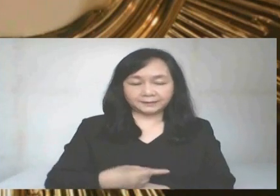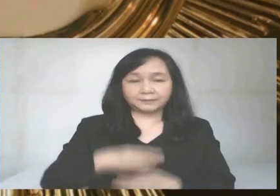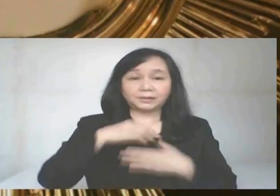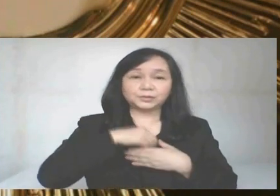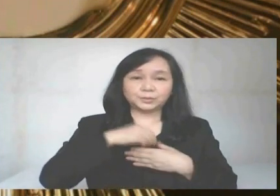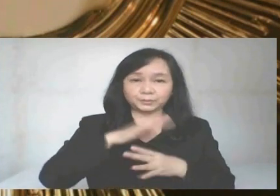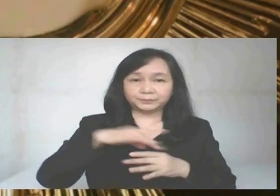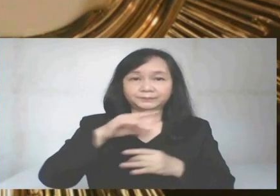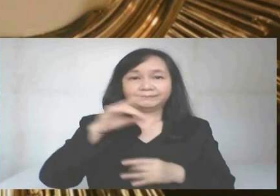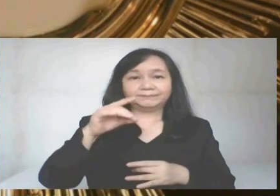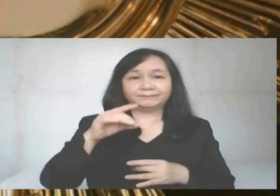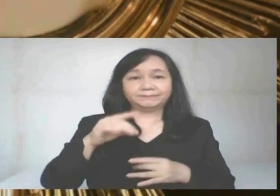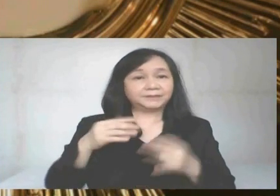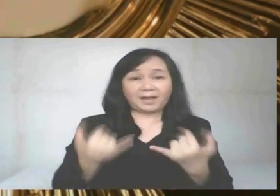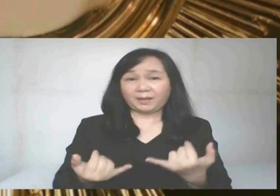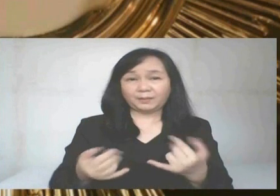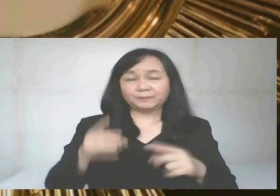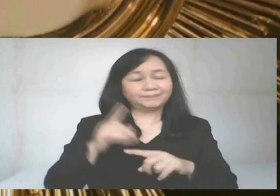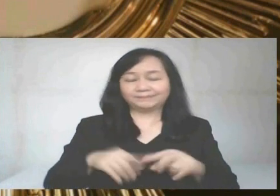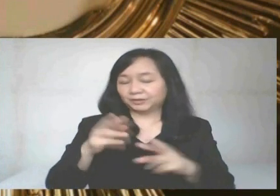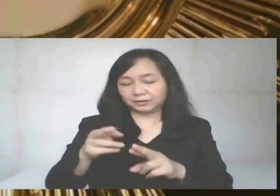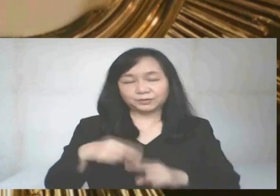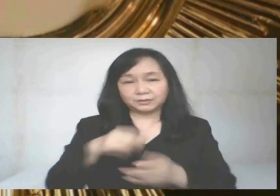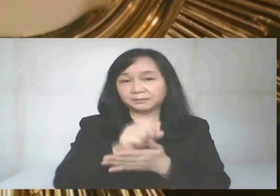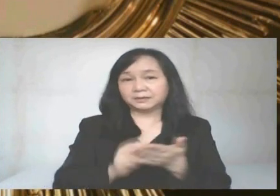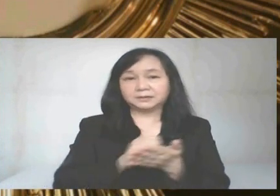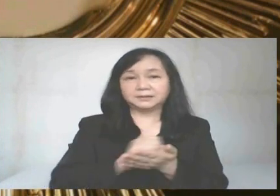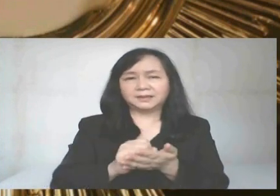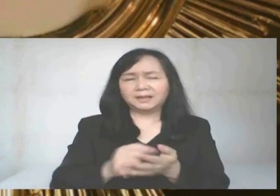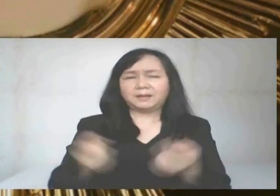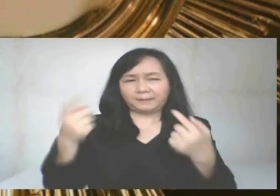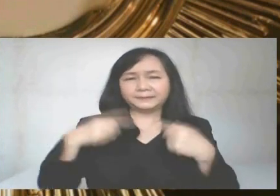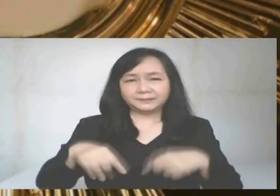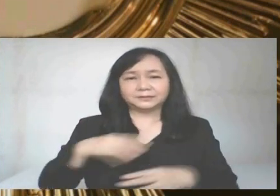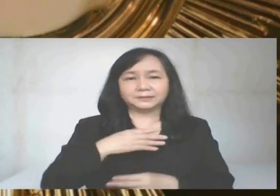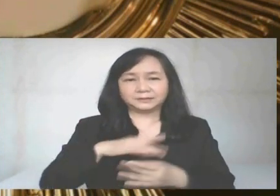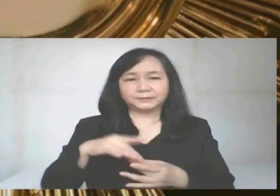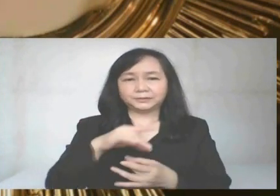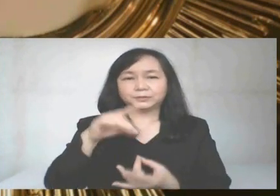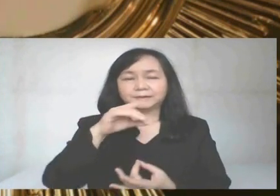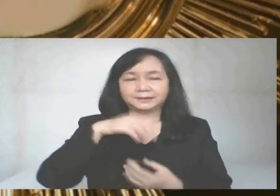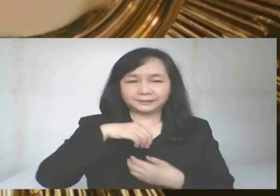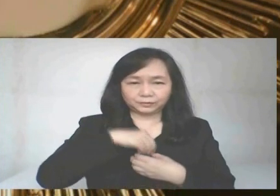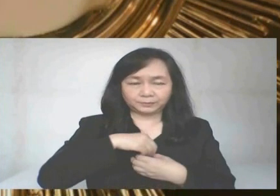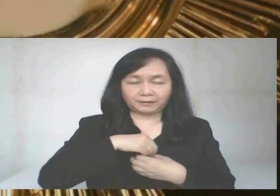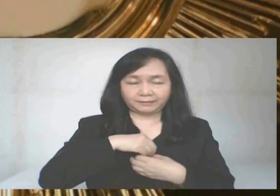Since I cannot now receive thee sacramentally, come at least spiritually into my heart.